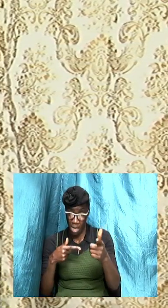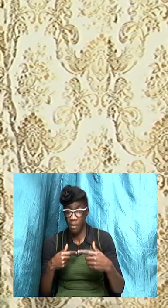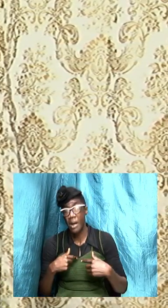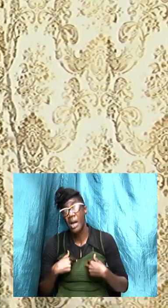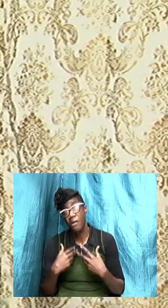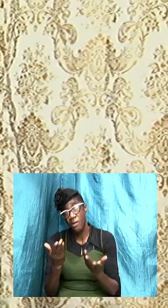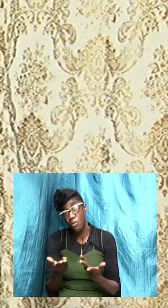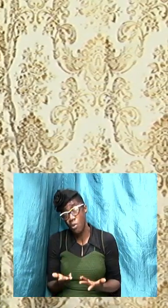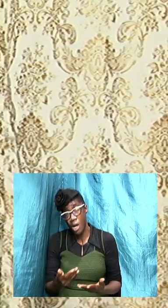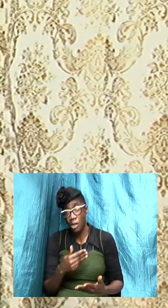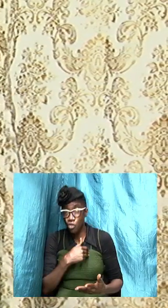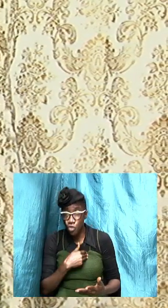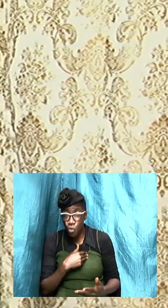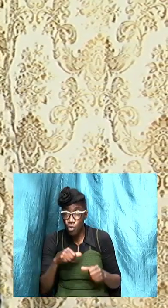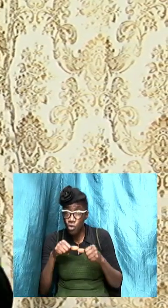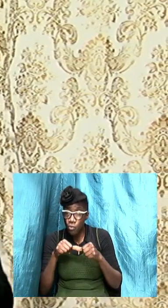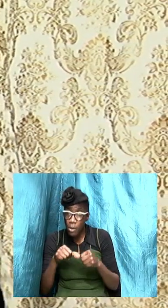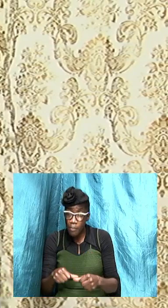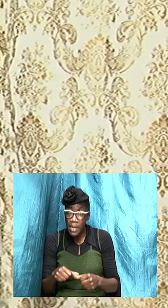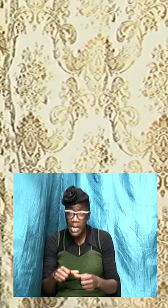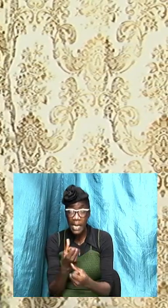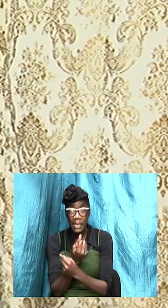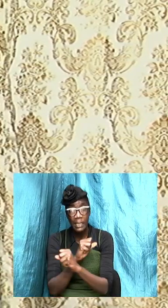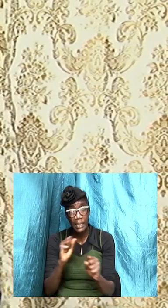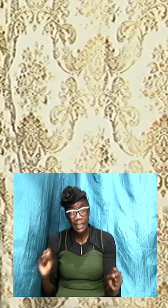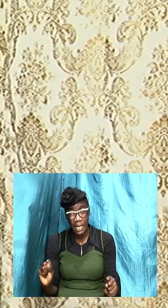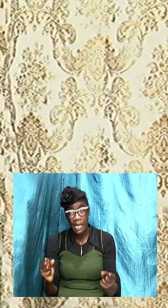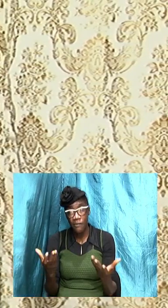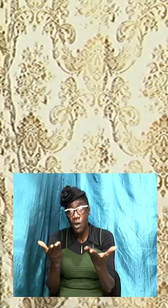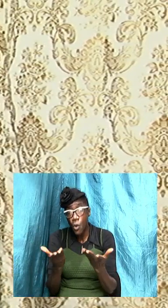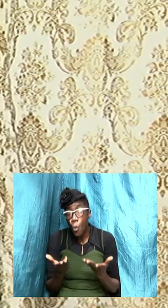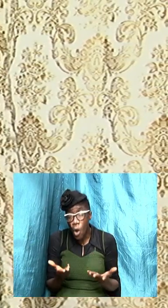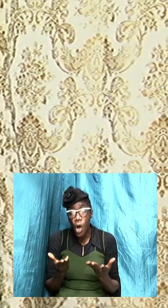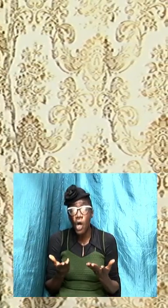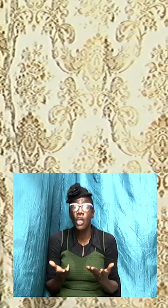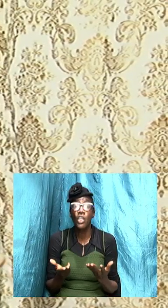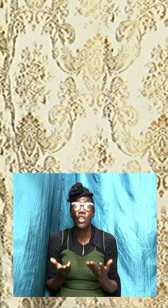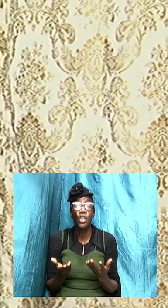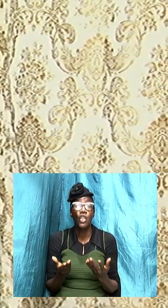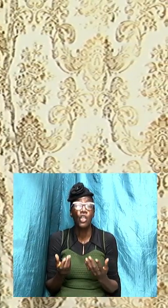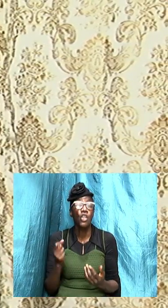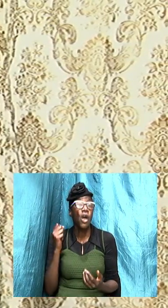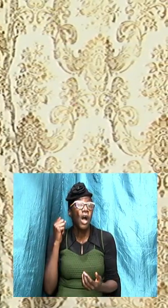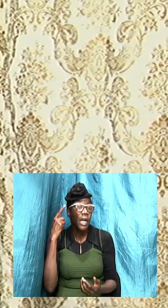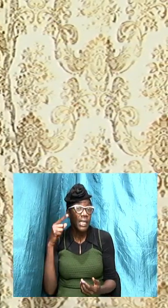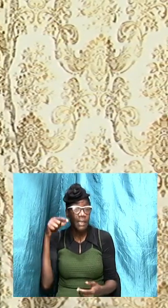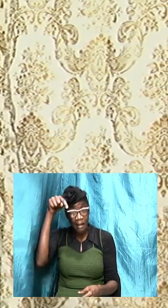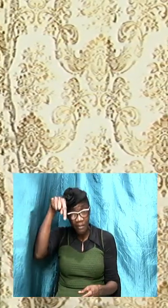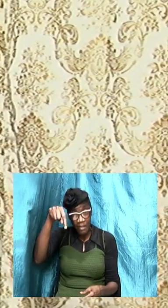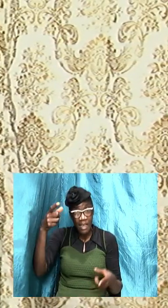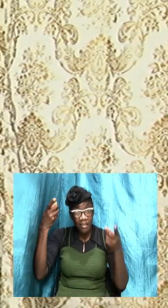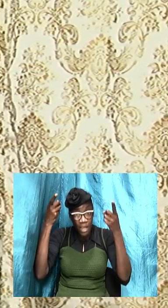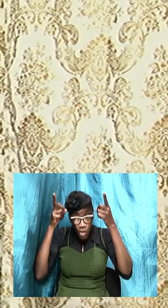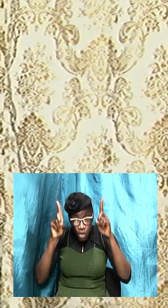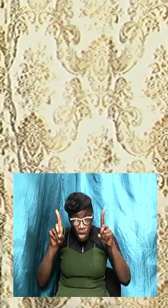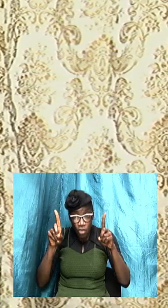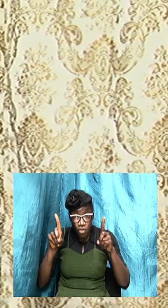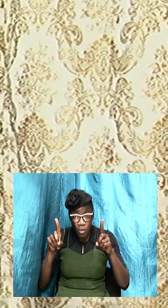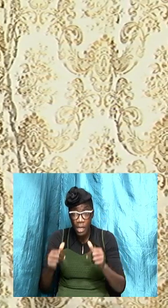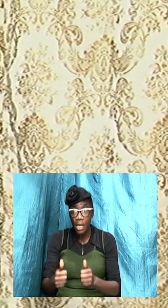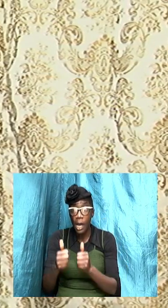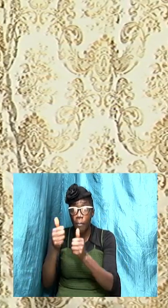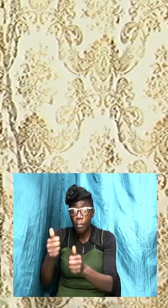remain safe I want souls to understand that you know this doctrine that we talk about the apostles doctrine